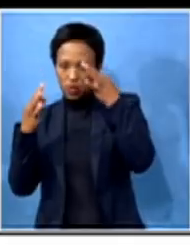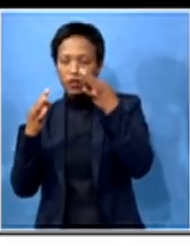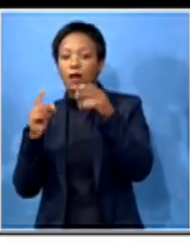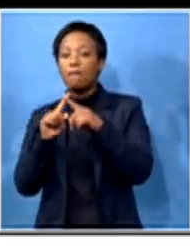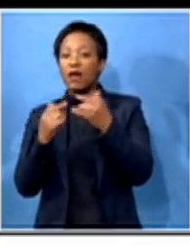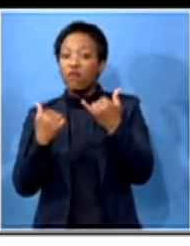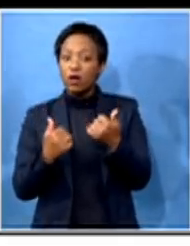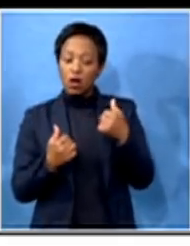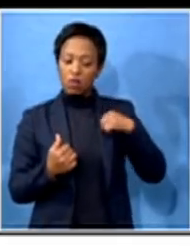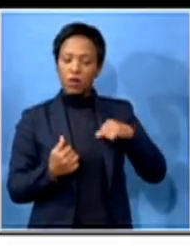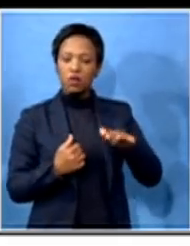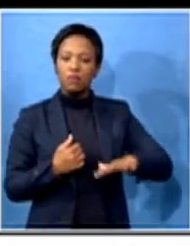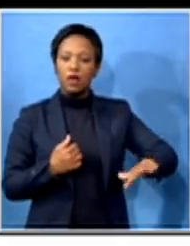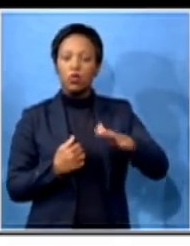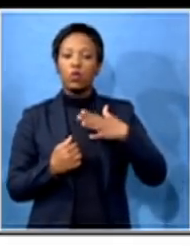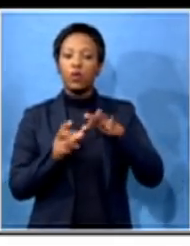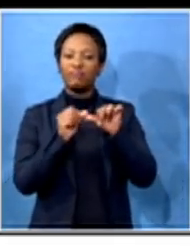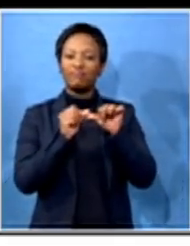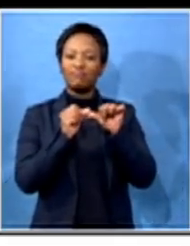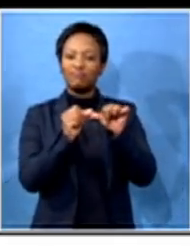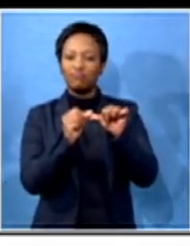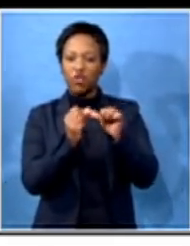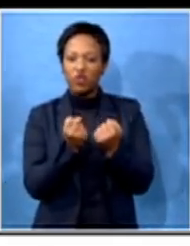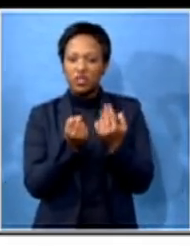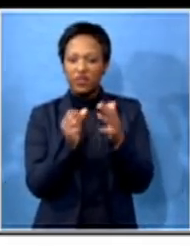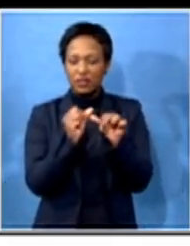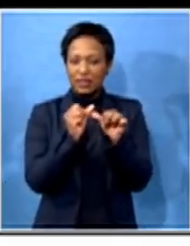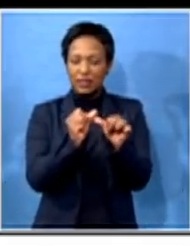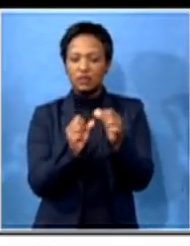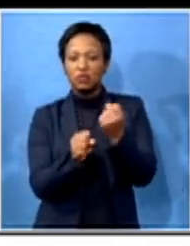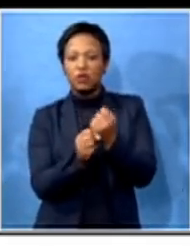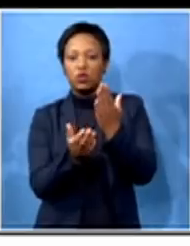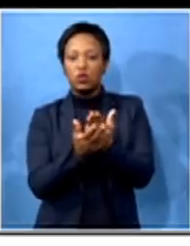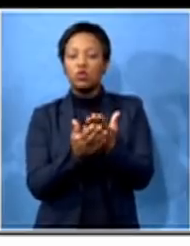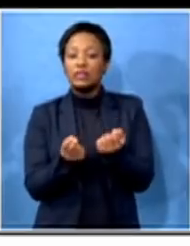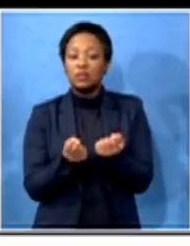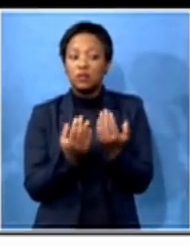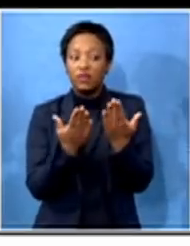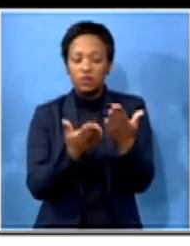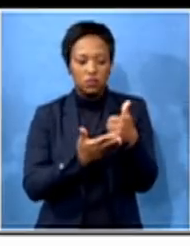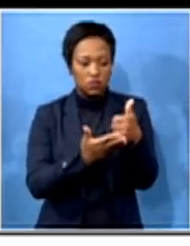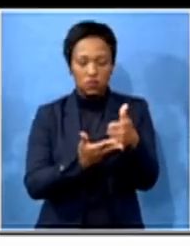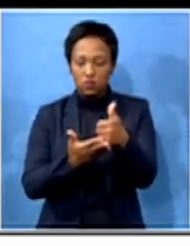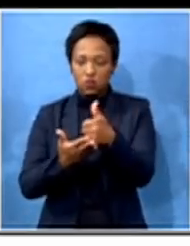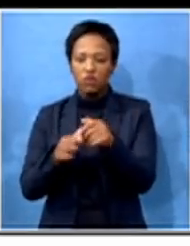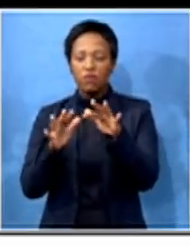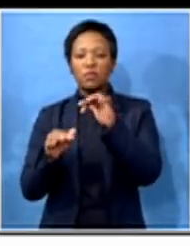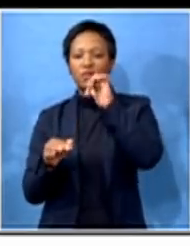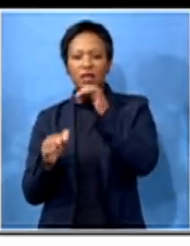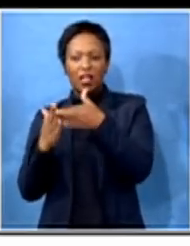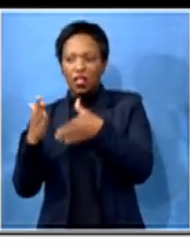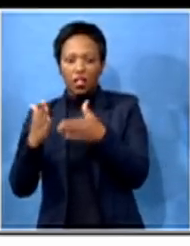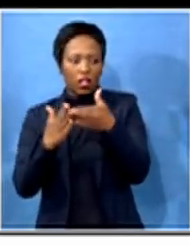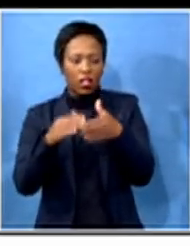interest to us, the stability of the municipality in ensuring that it saves our people without any hindrances